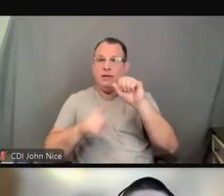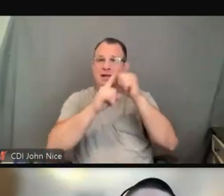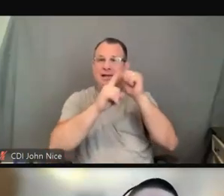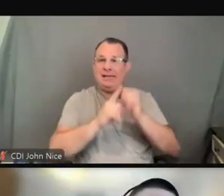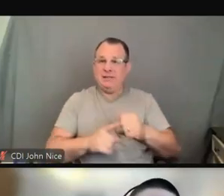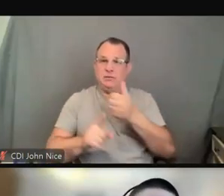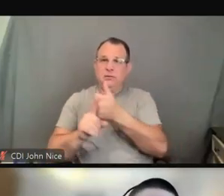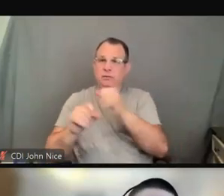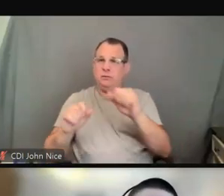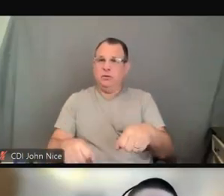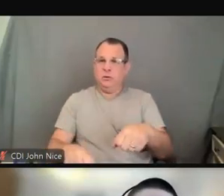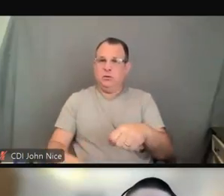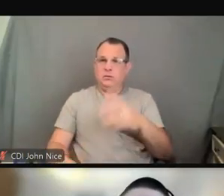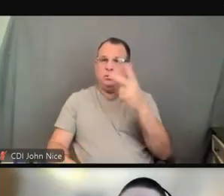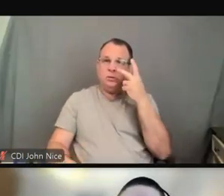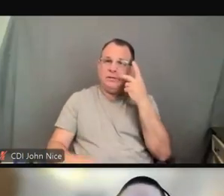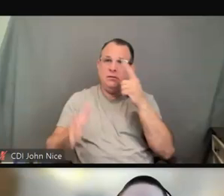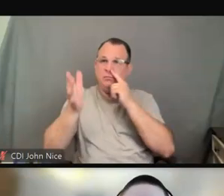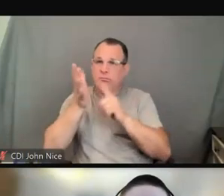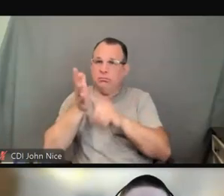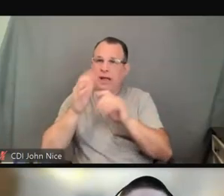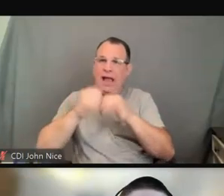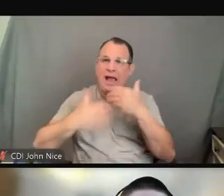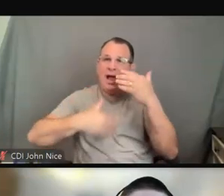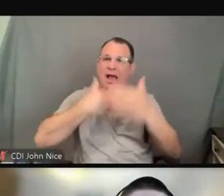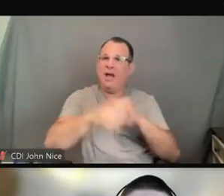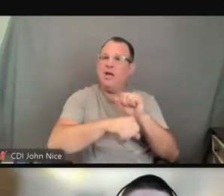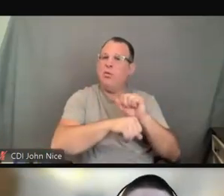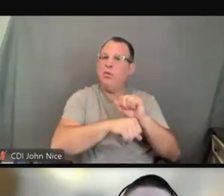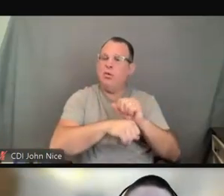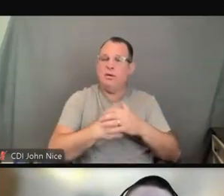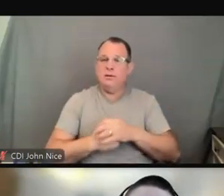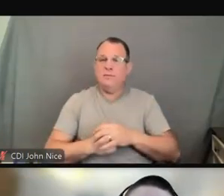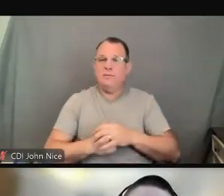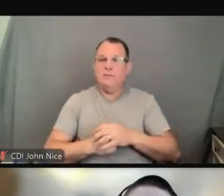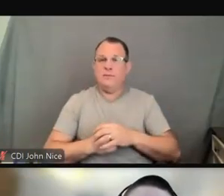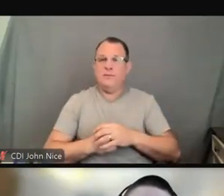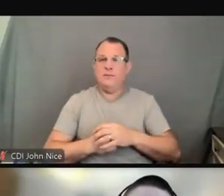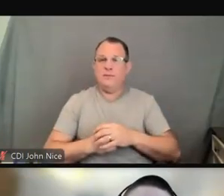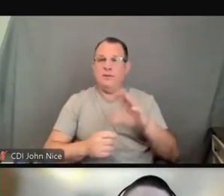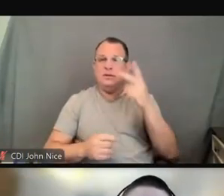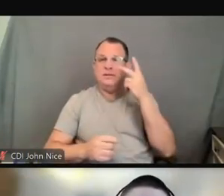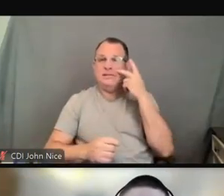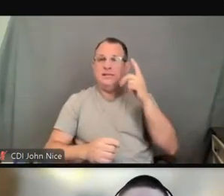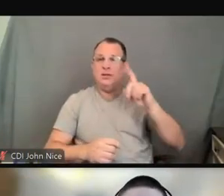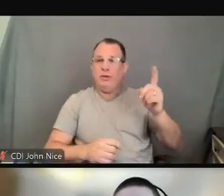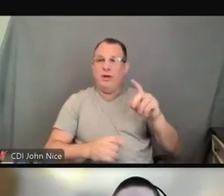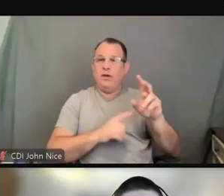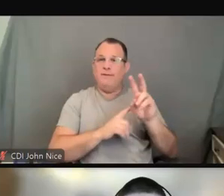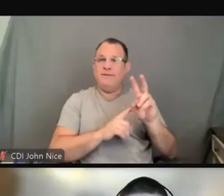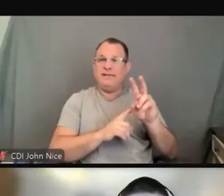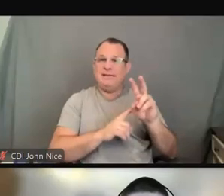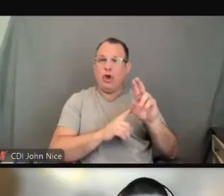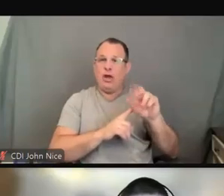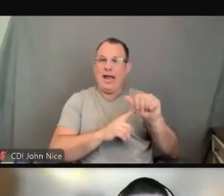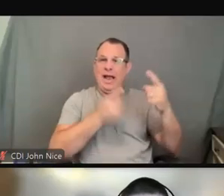recently investigated and, you know, where there may be voluntary resolution agreements with doctors'